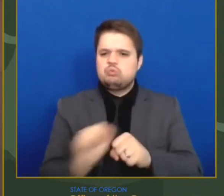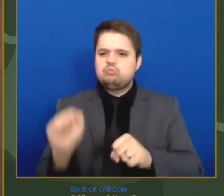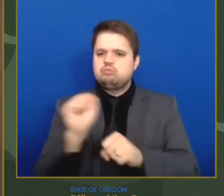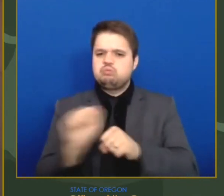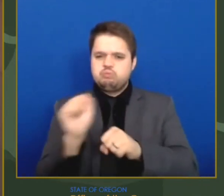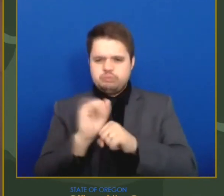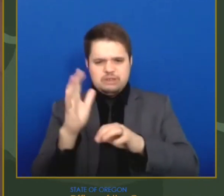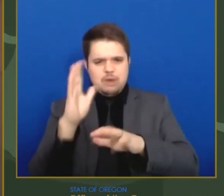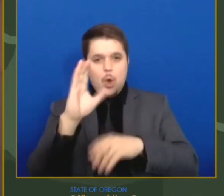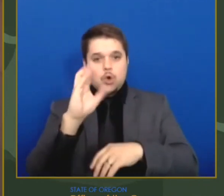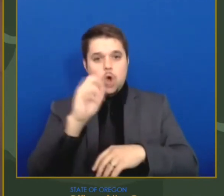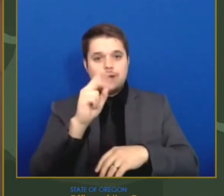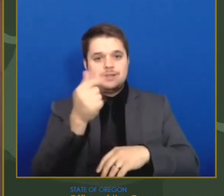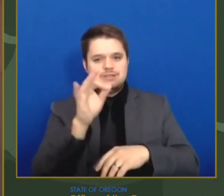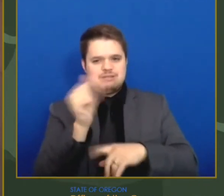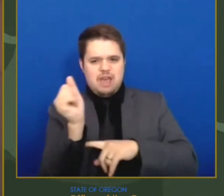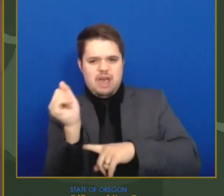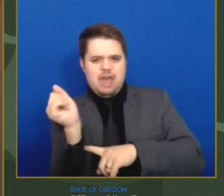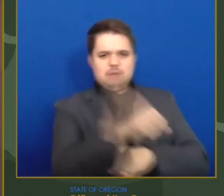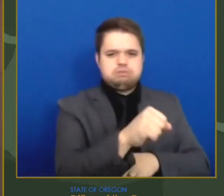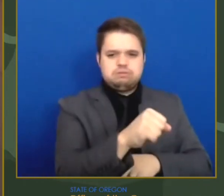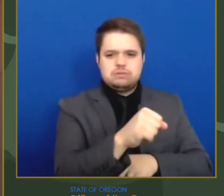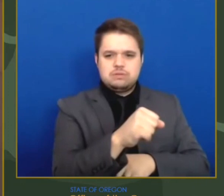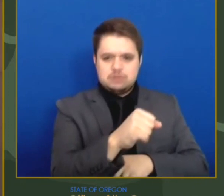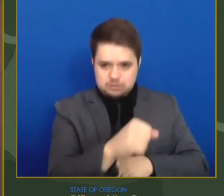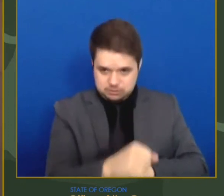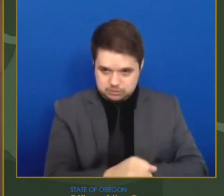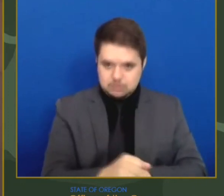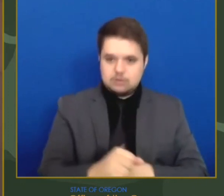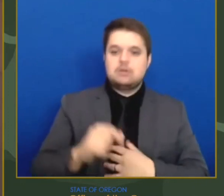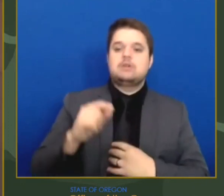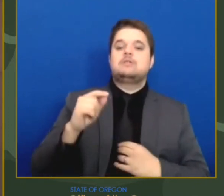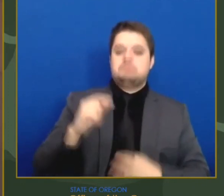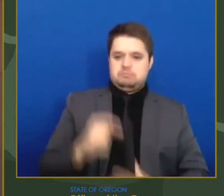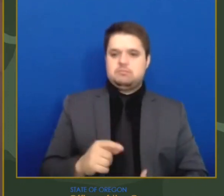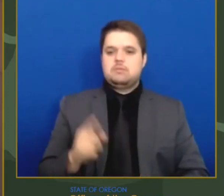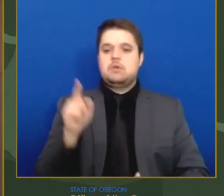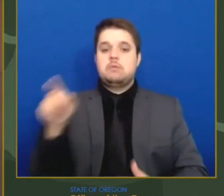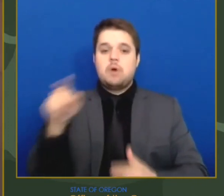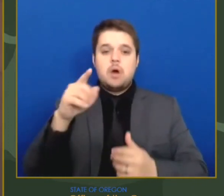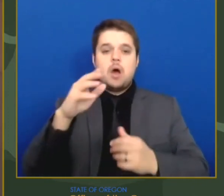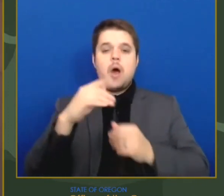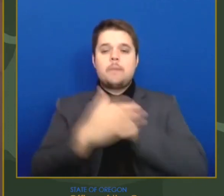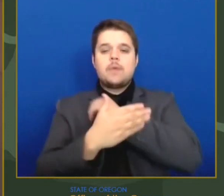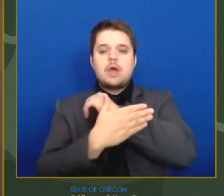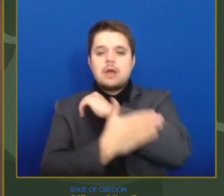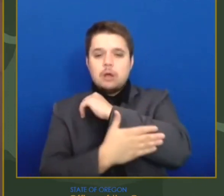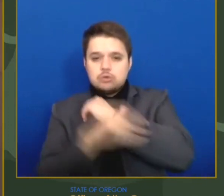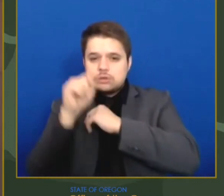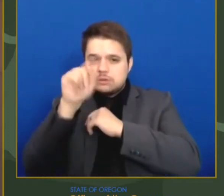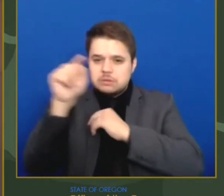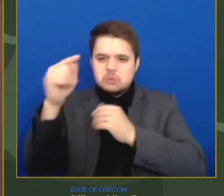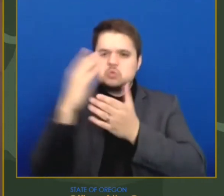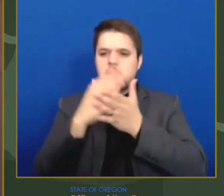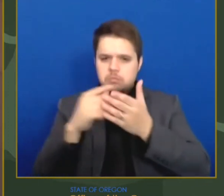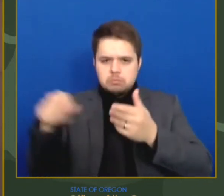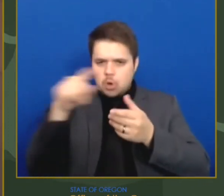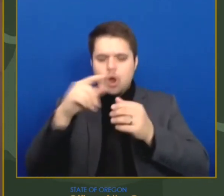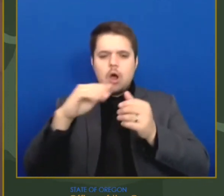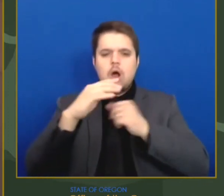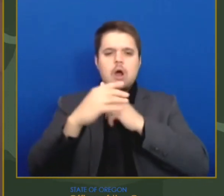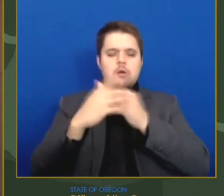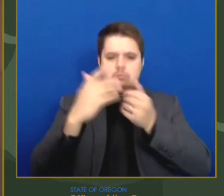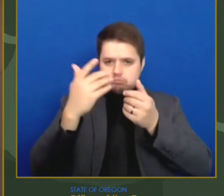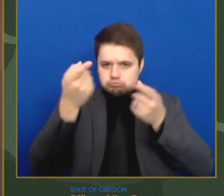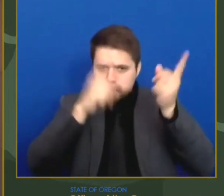the Klamath Health Network and Valley Family Healthcare have transformed a used ambulance into